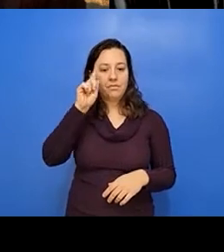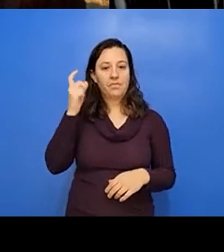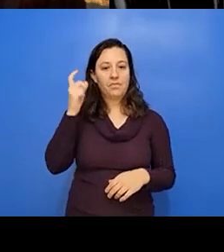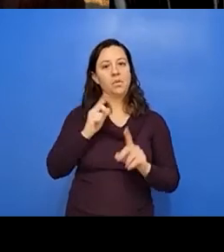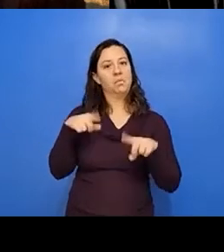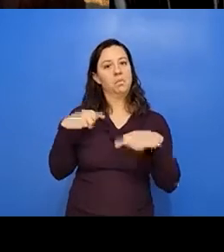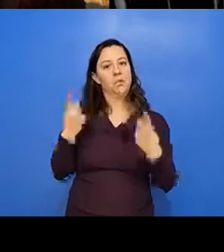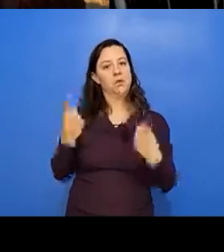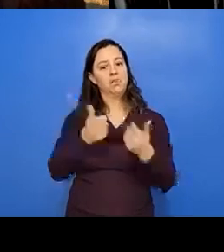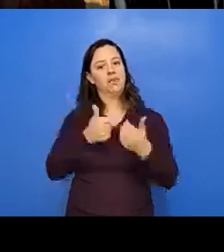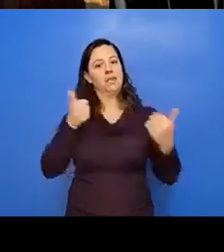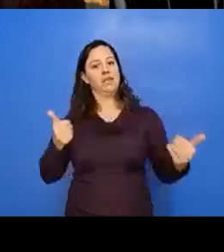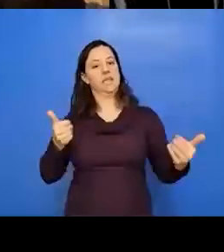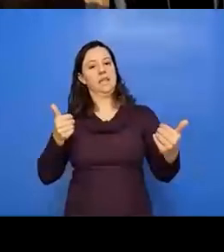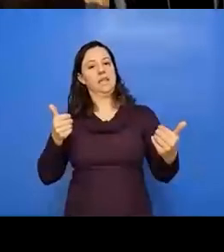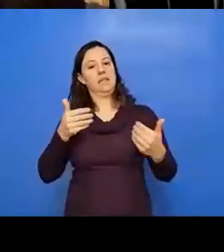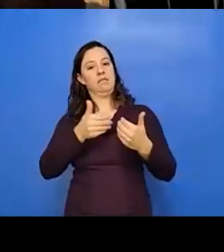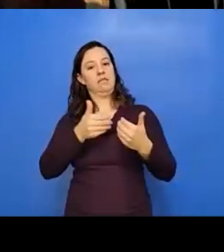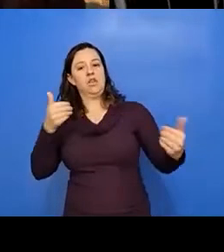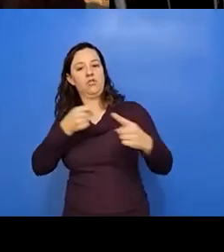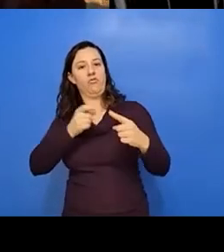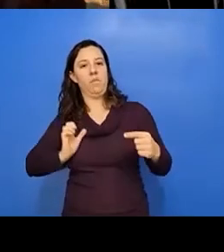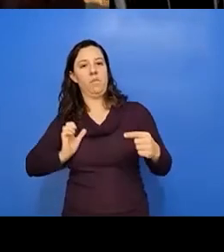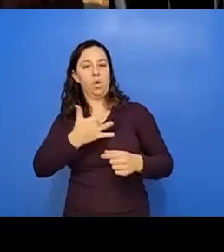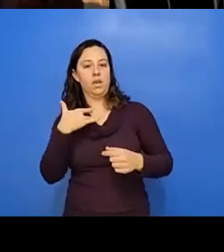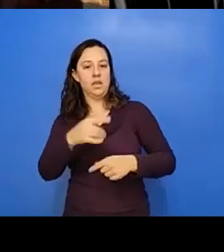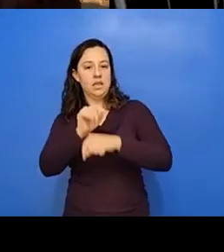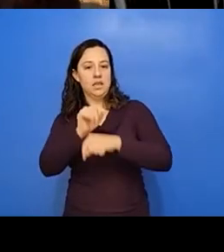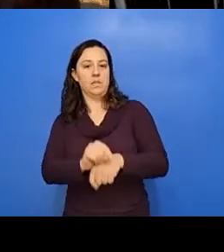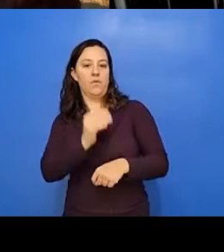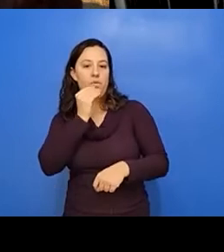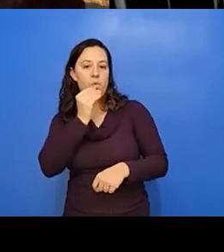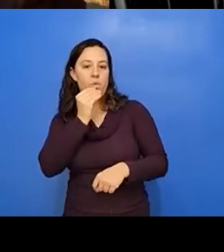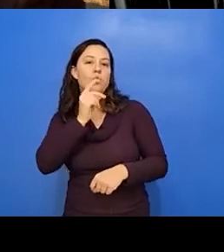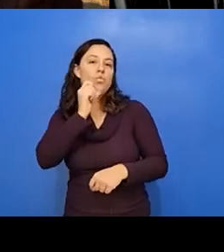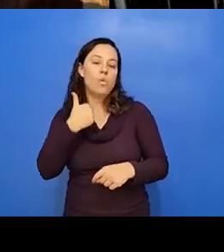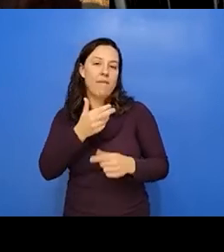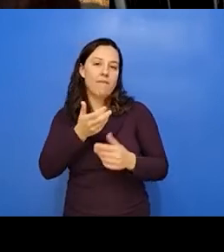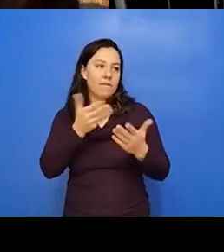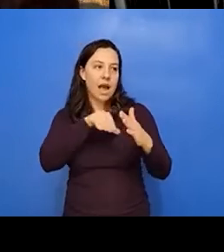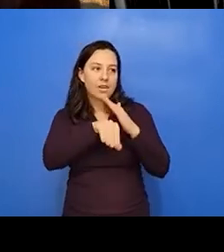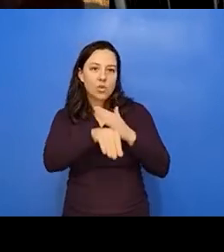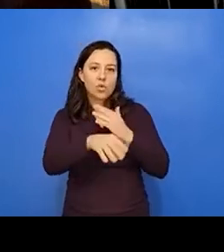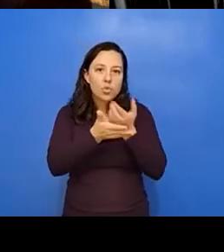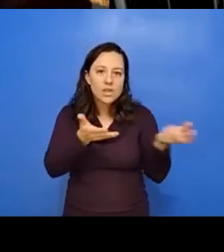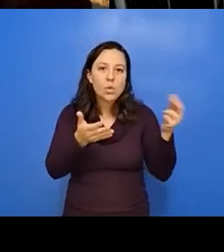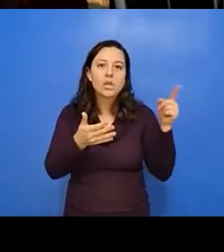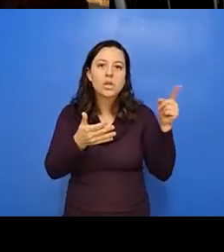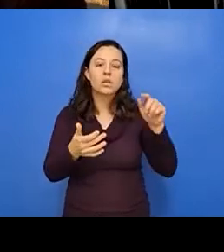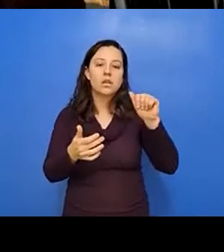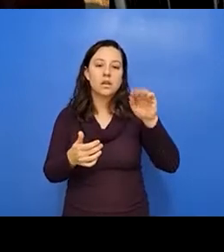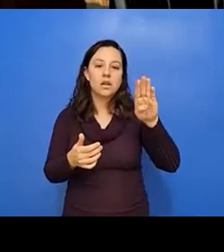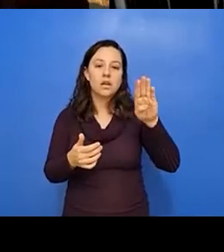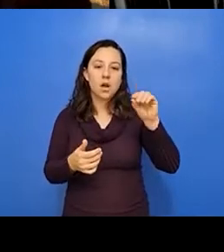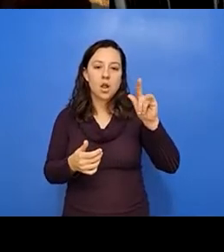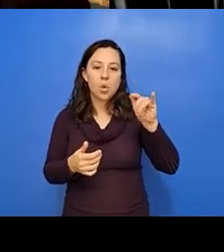distanced from our traditional food of not really having the access to the resources. Our abalone's are on a five